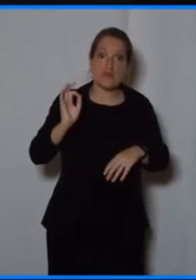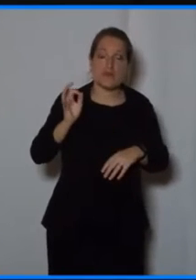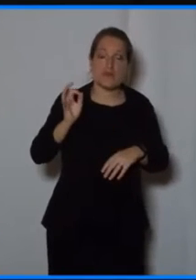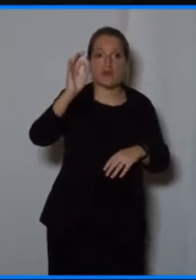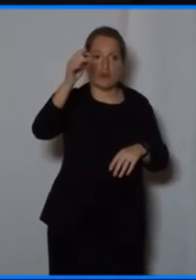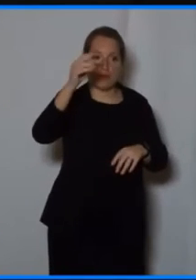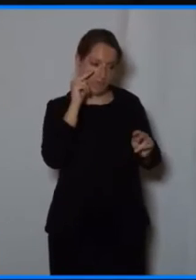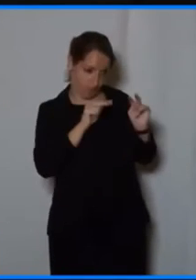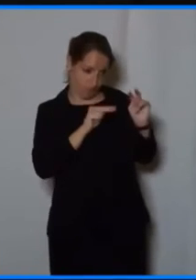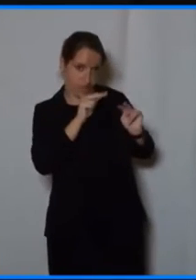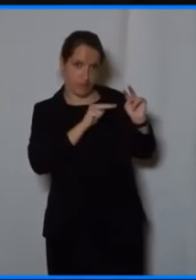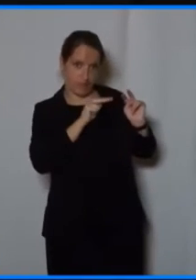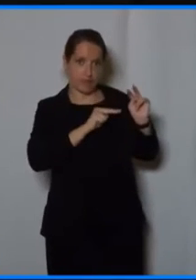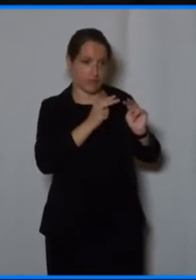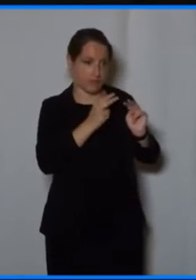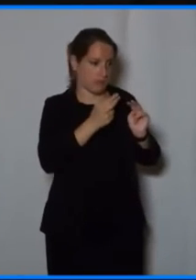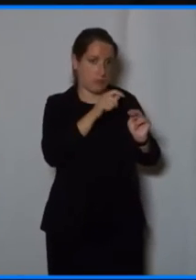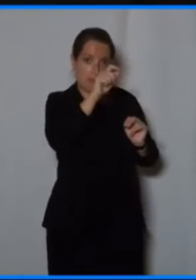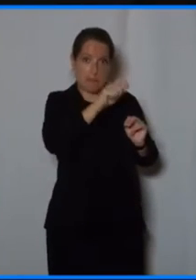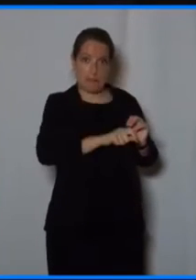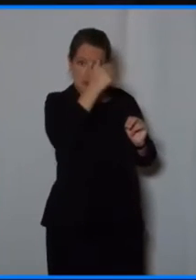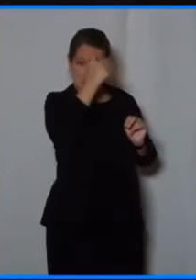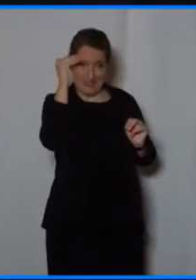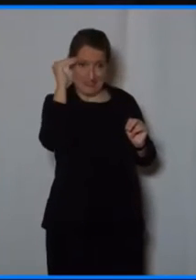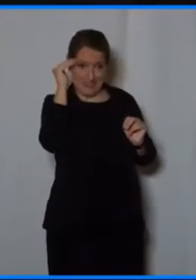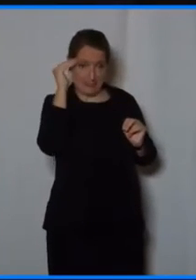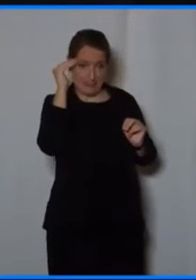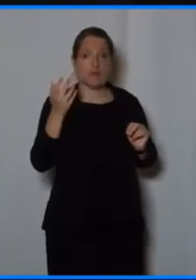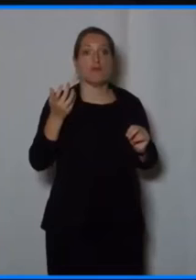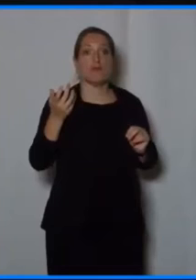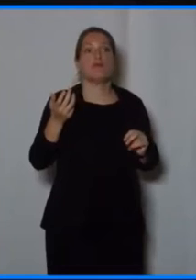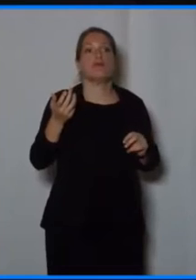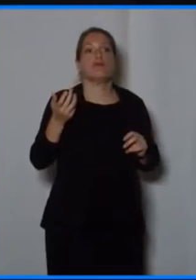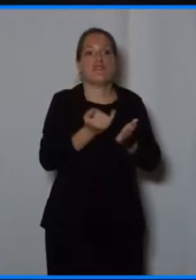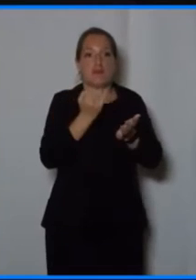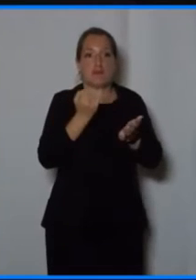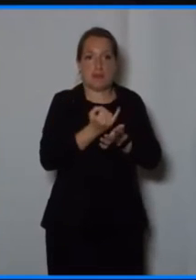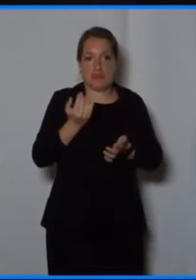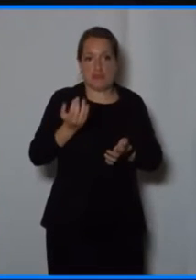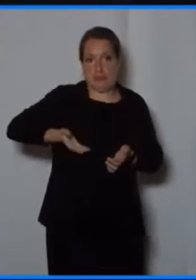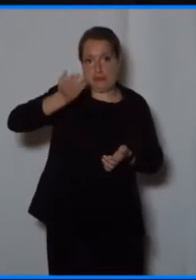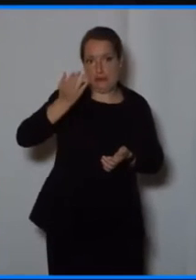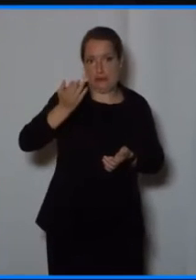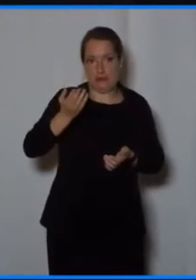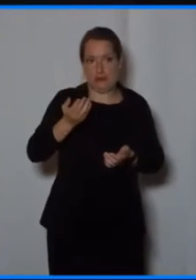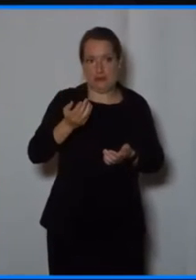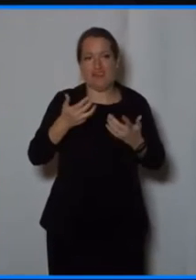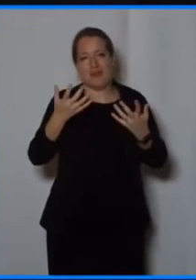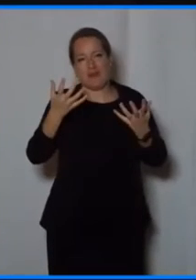an alert whenever. How do I, how do I make my, you see. So, what's in it for me? So, we need to.